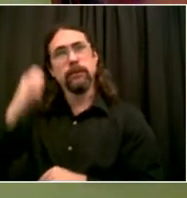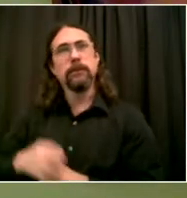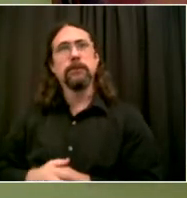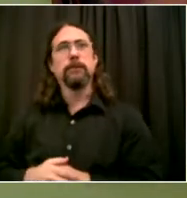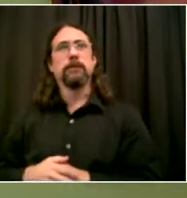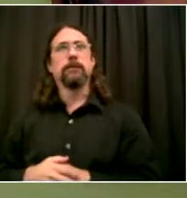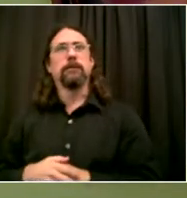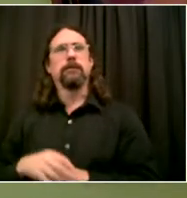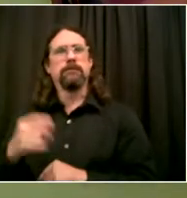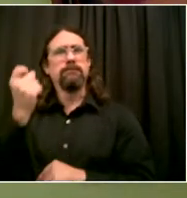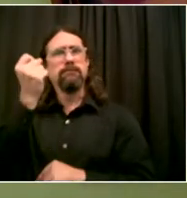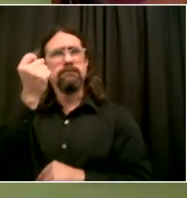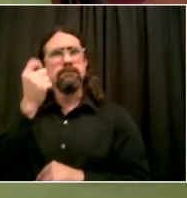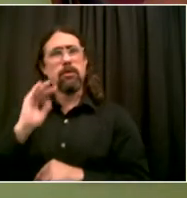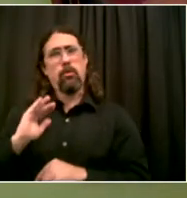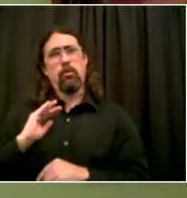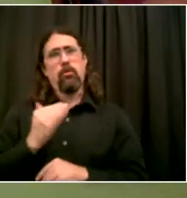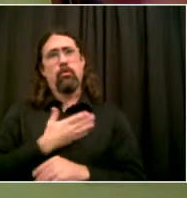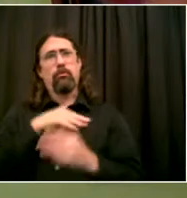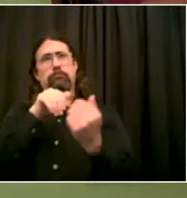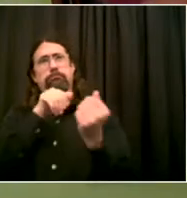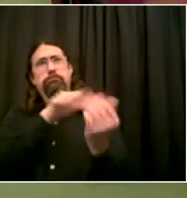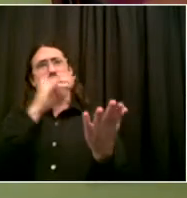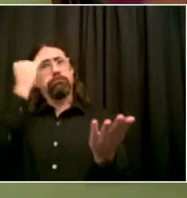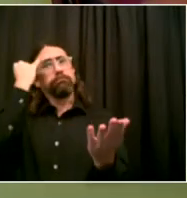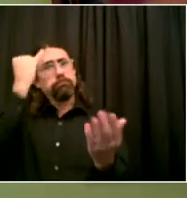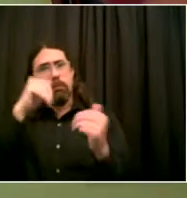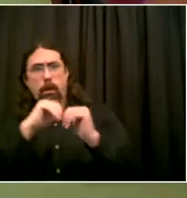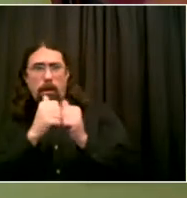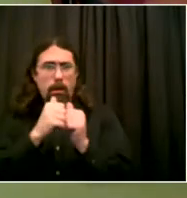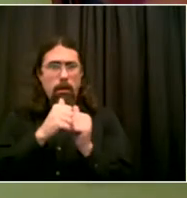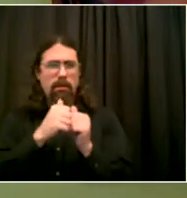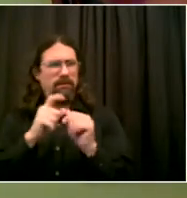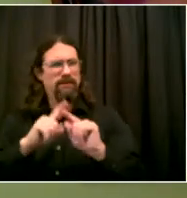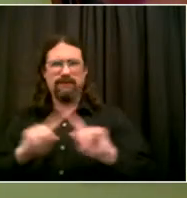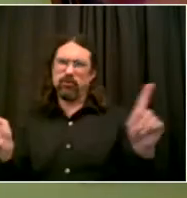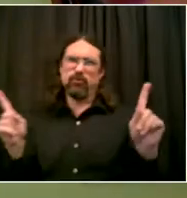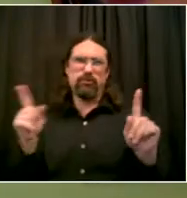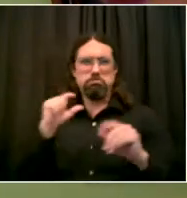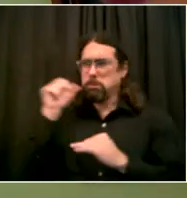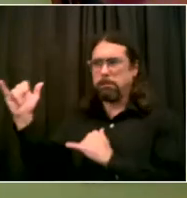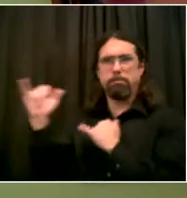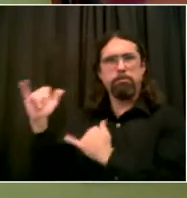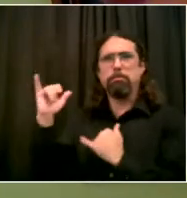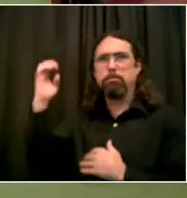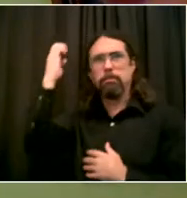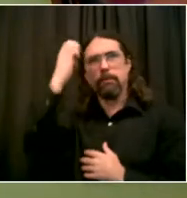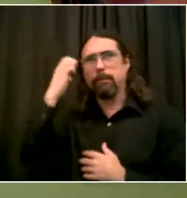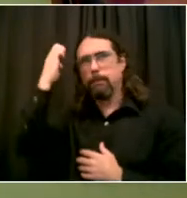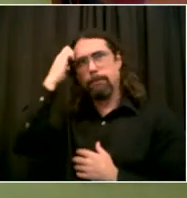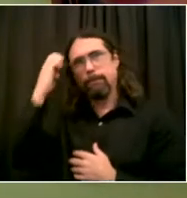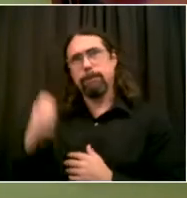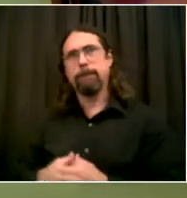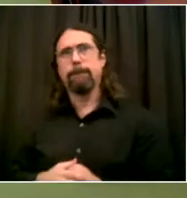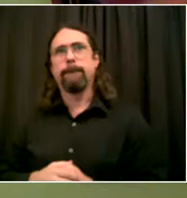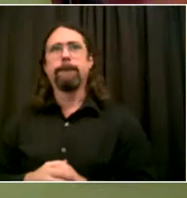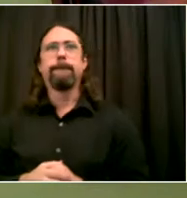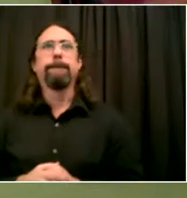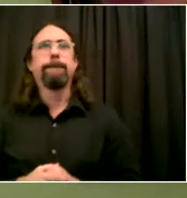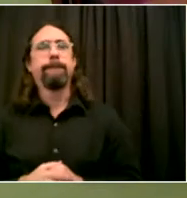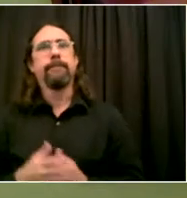successful large East Asian cities and taking action when we hit, you know, thresholds of like two or three percent